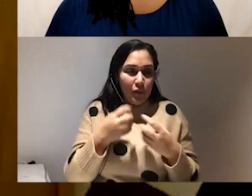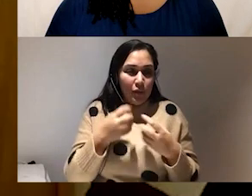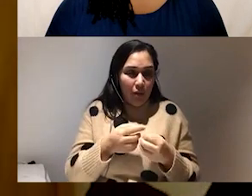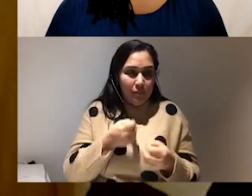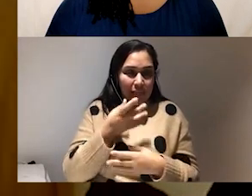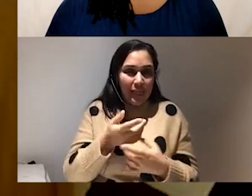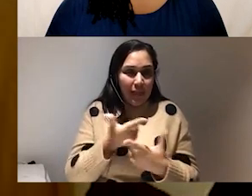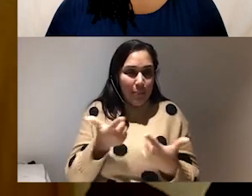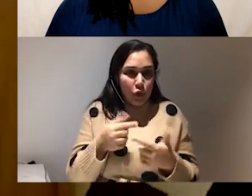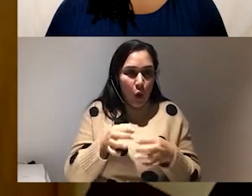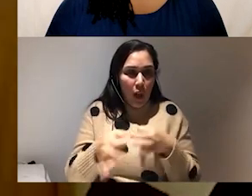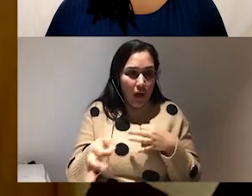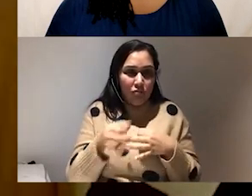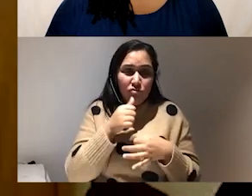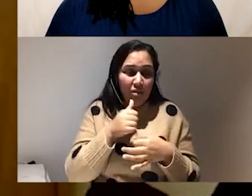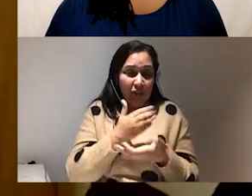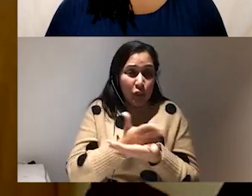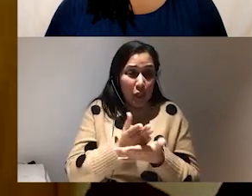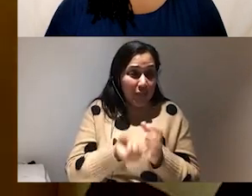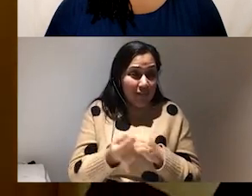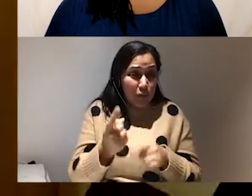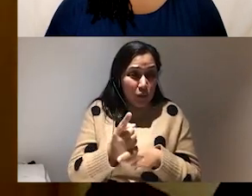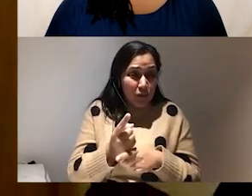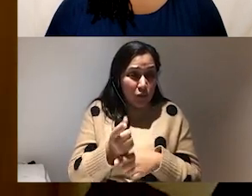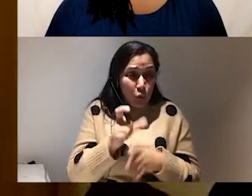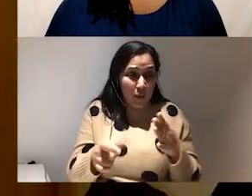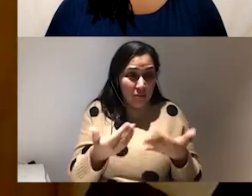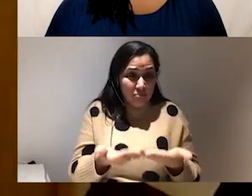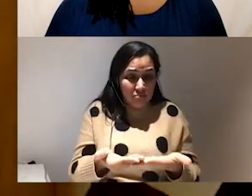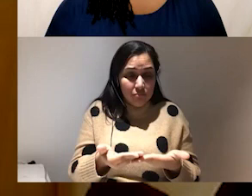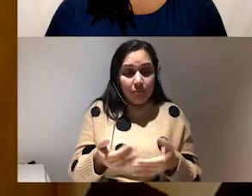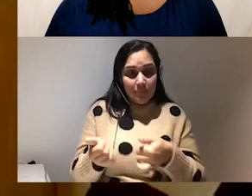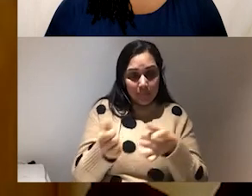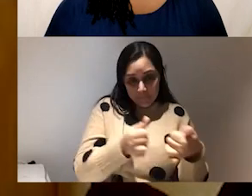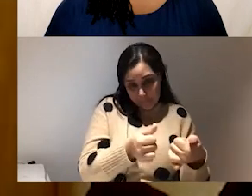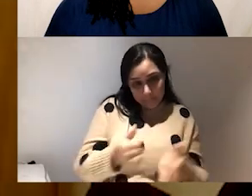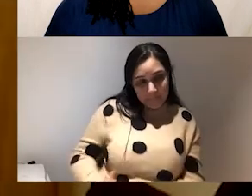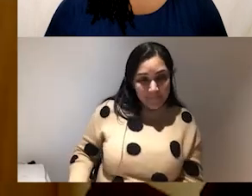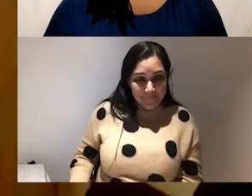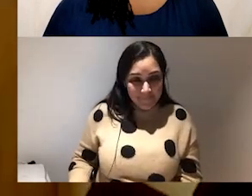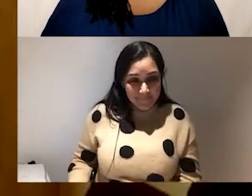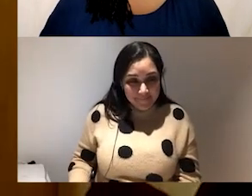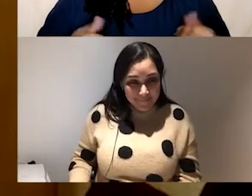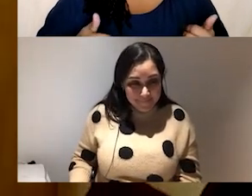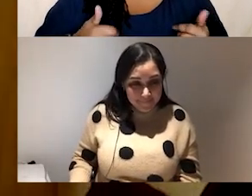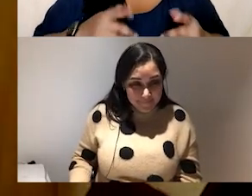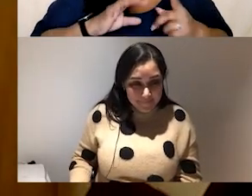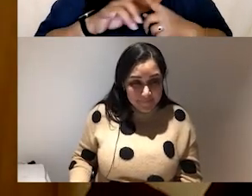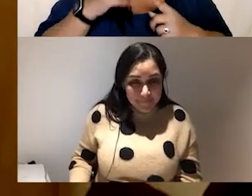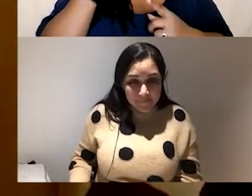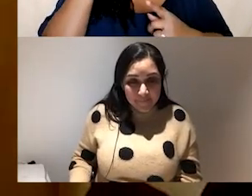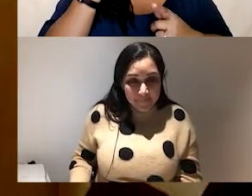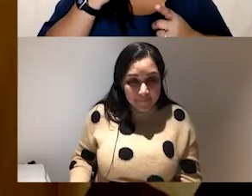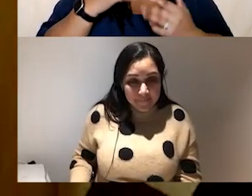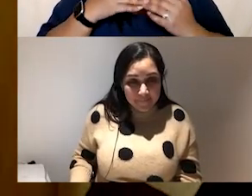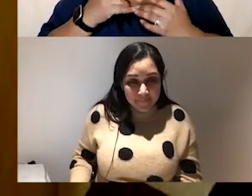much online at all, apart from like, share the events that we're doing. And I'm thinking a little bit more about how to, how to come back to the online